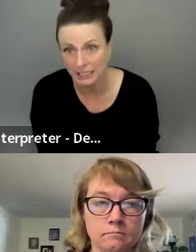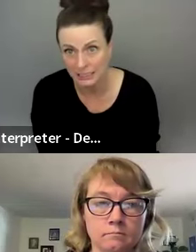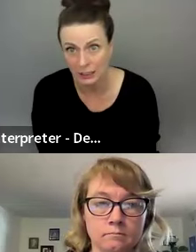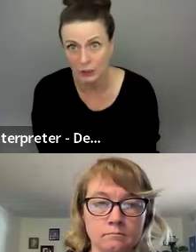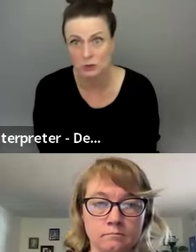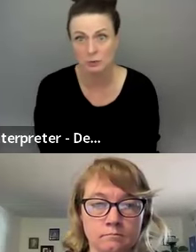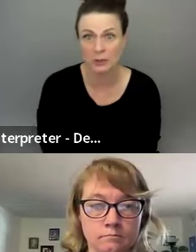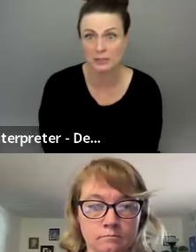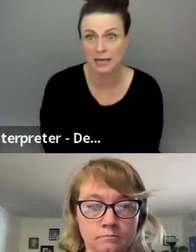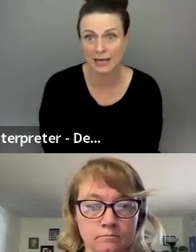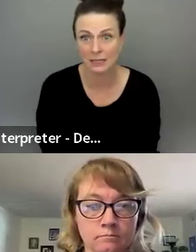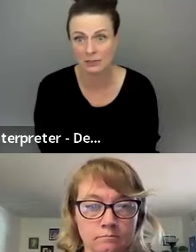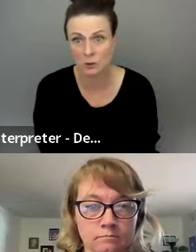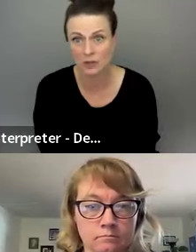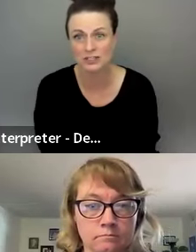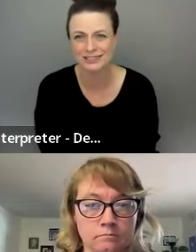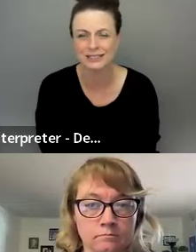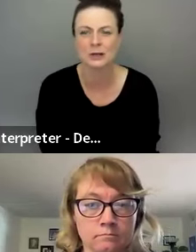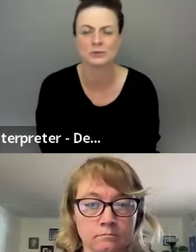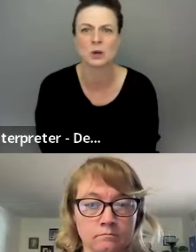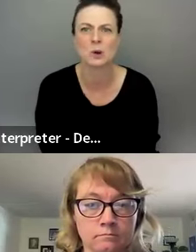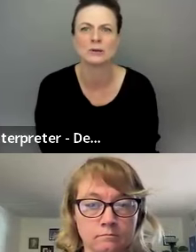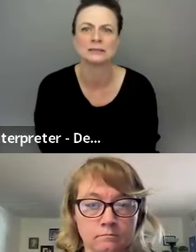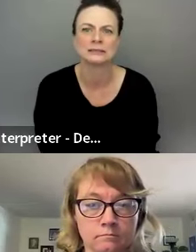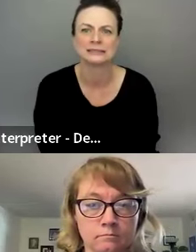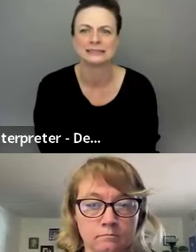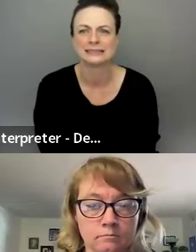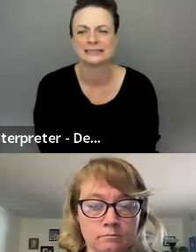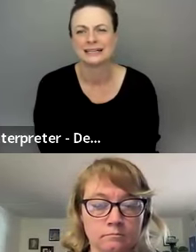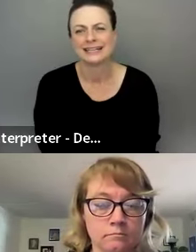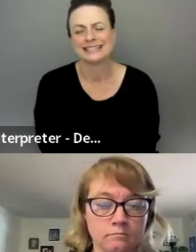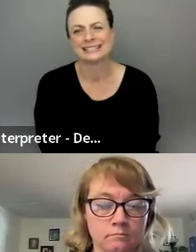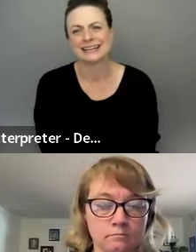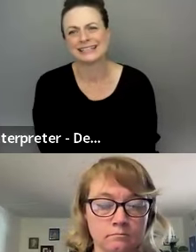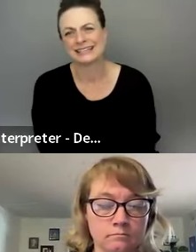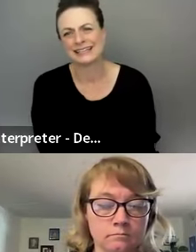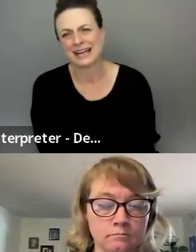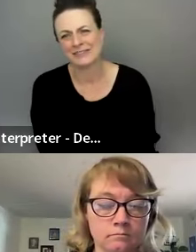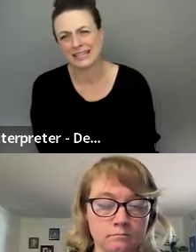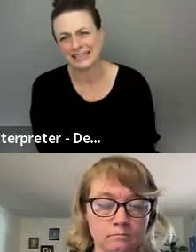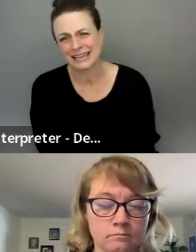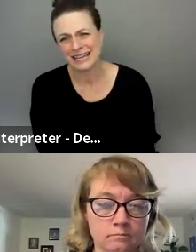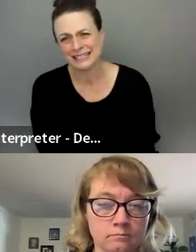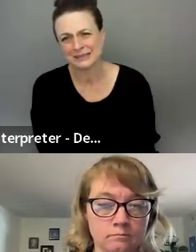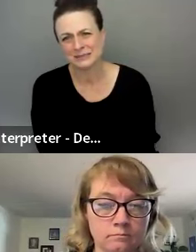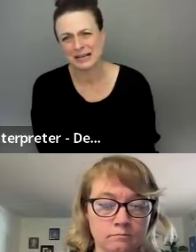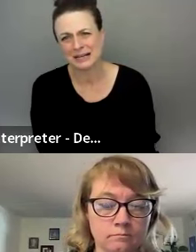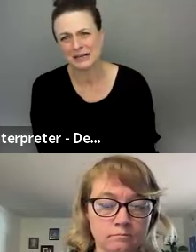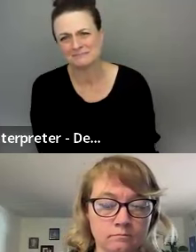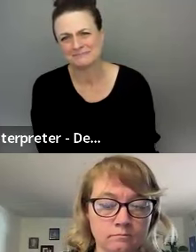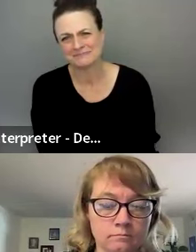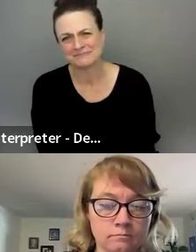have an audience there who's going to be asking us questions, you know, so it's not easy to navigate that.